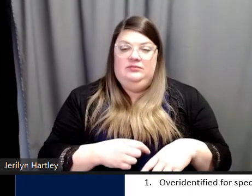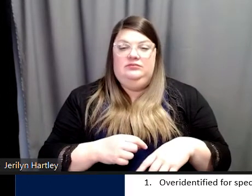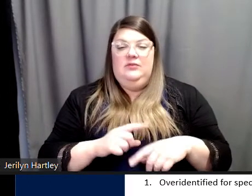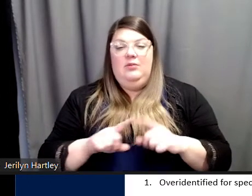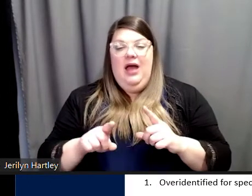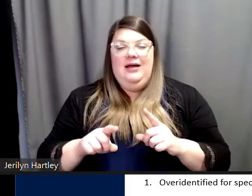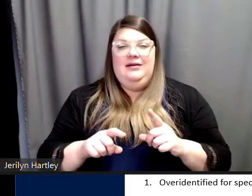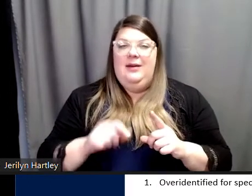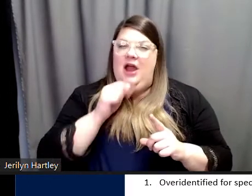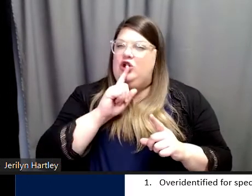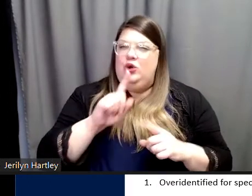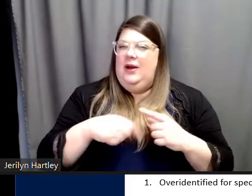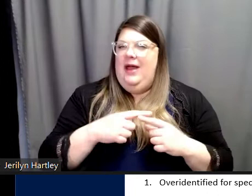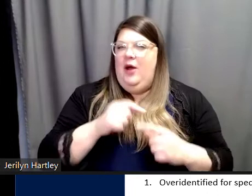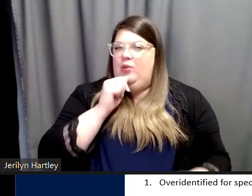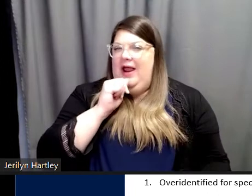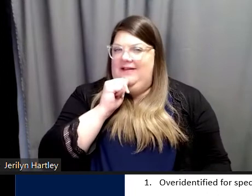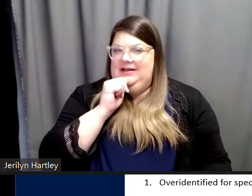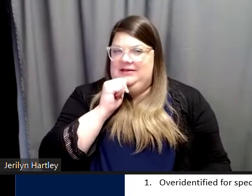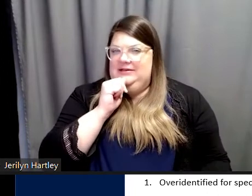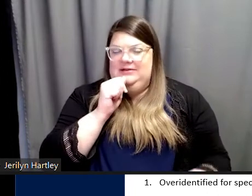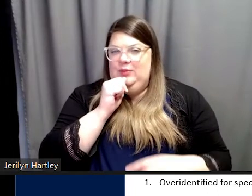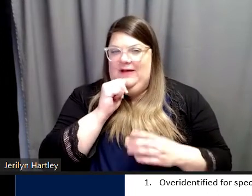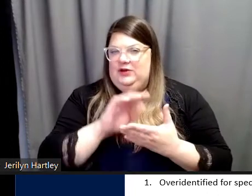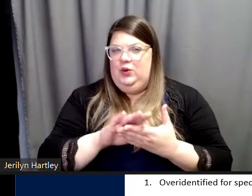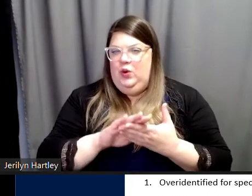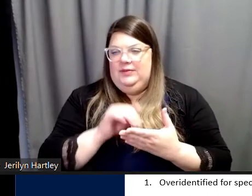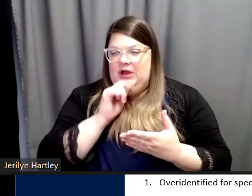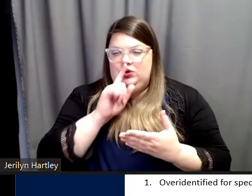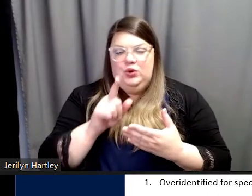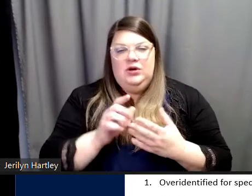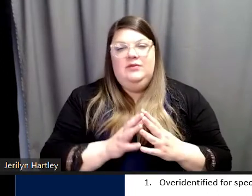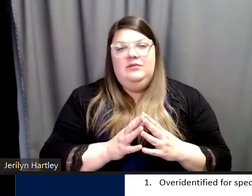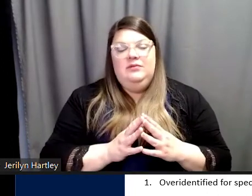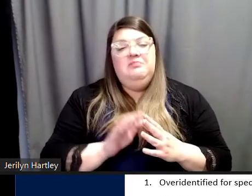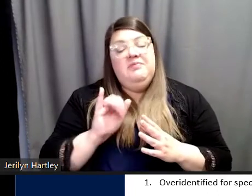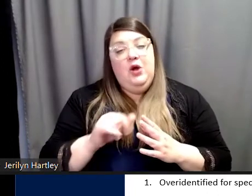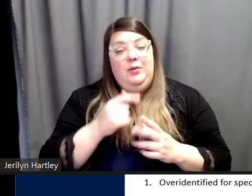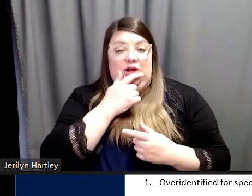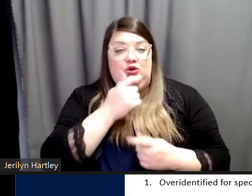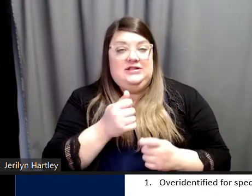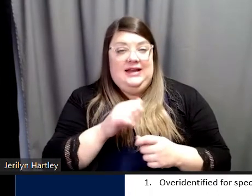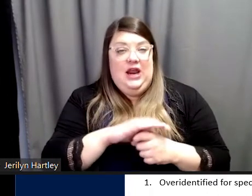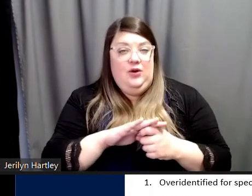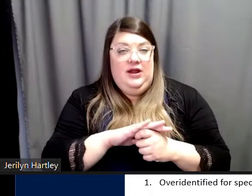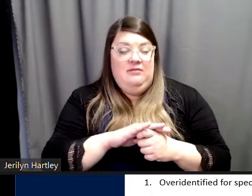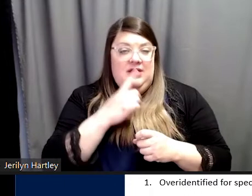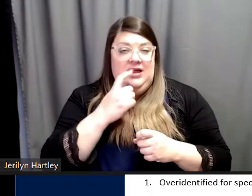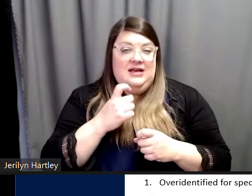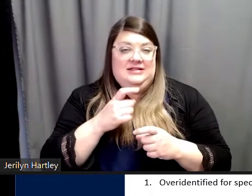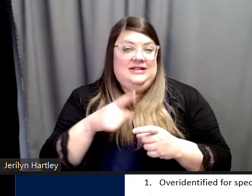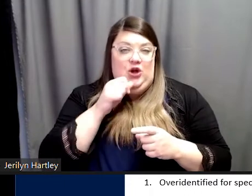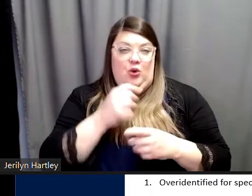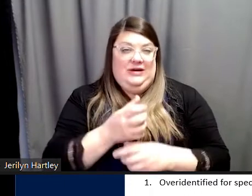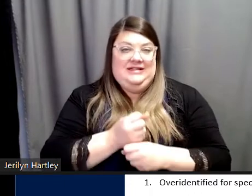not sure. But private schools. That would certainly be an interesting area, just because they don't